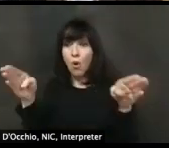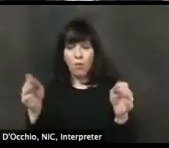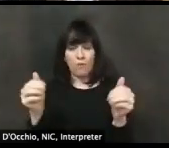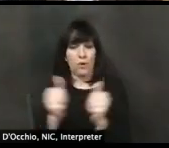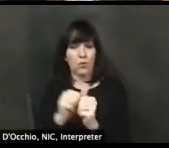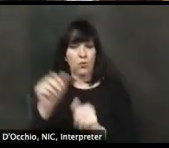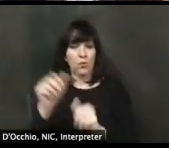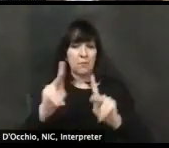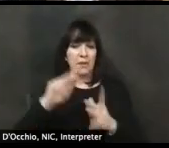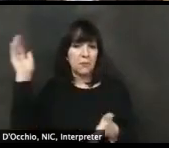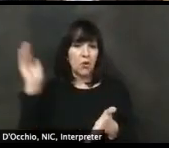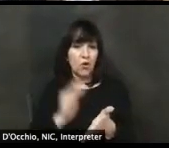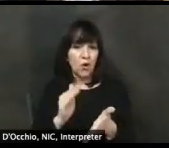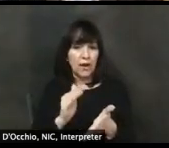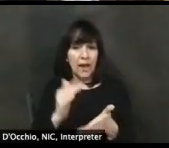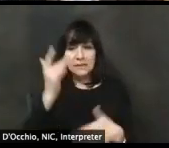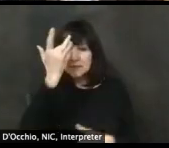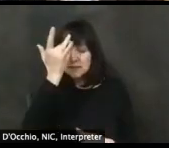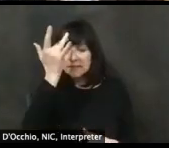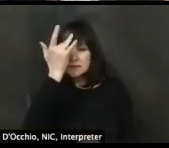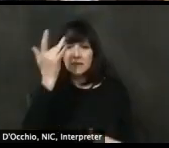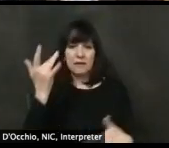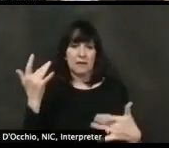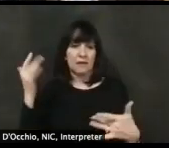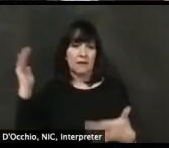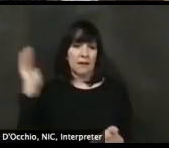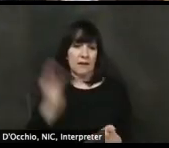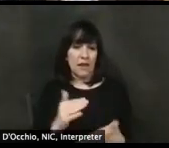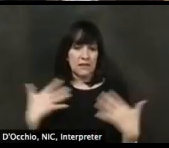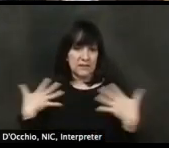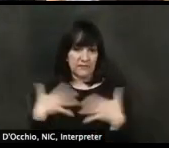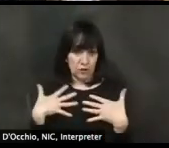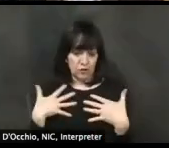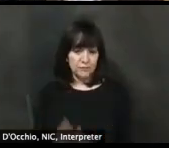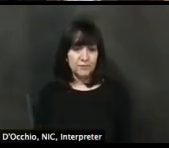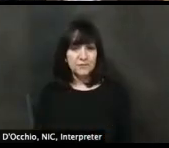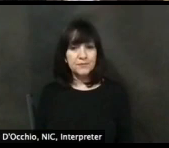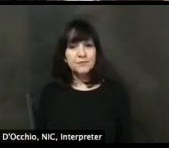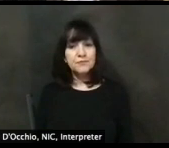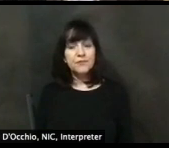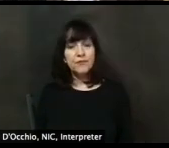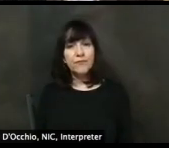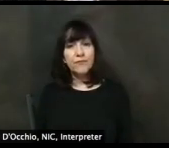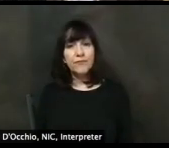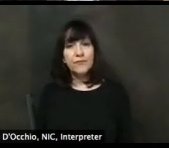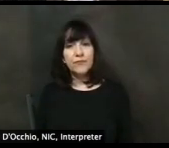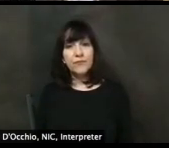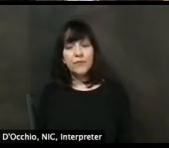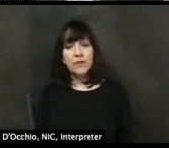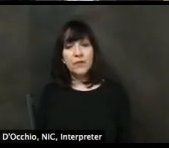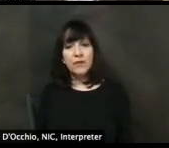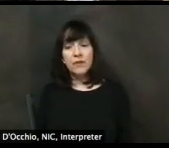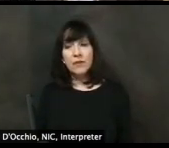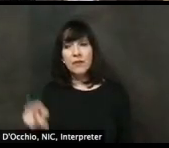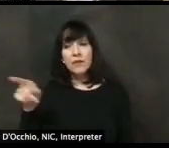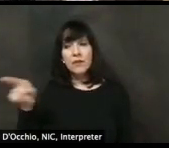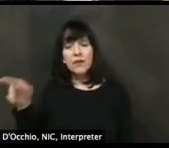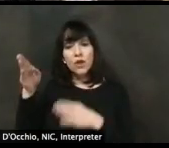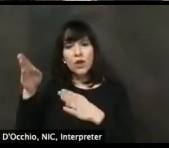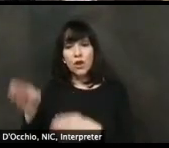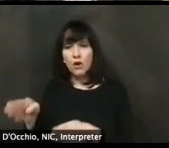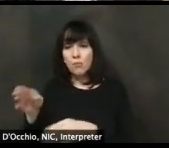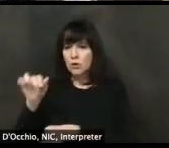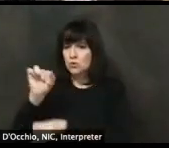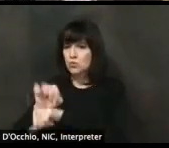Thank you, Dr. Itay, uh, Kim in the comments, Damien for you. Um, it sounds like Kim works at a hair salon and she has a very